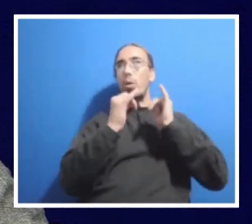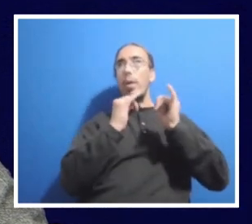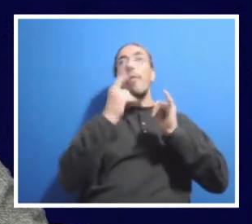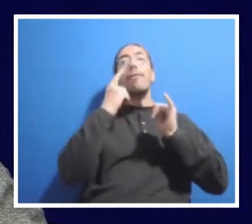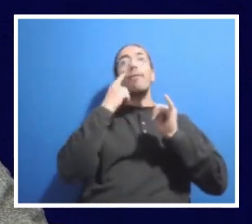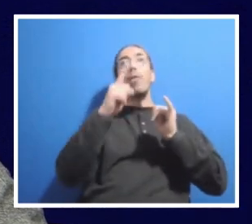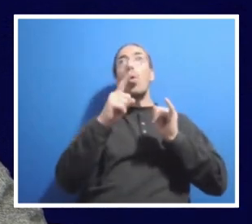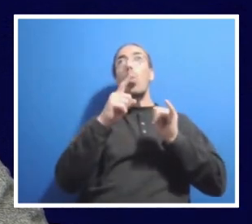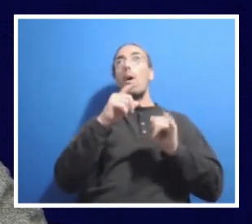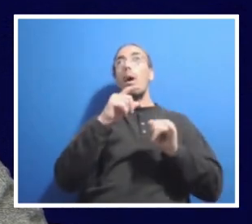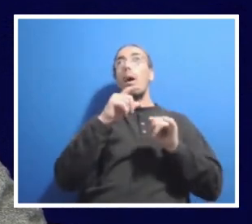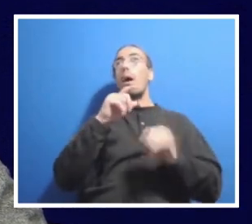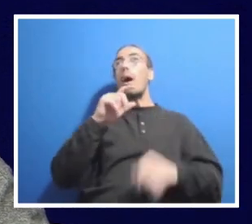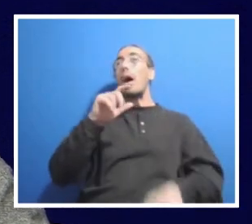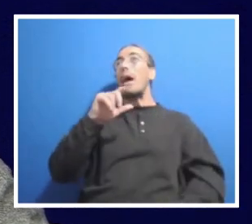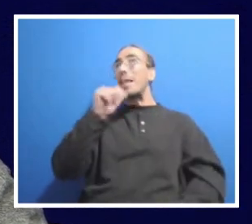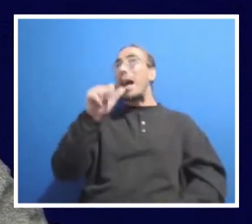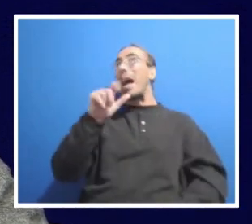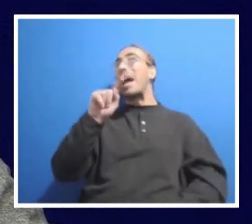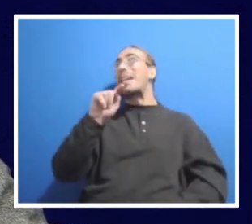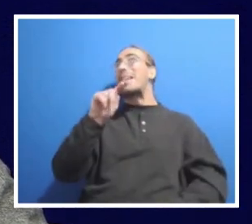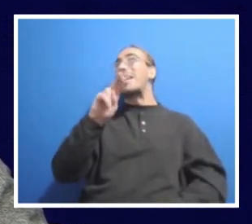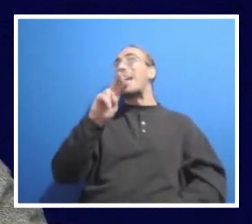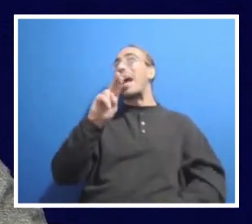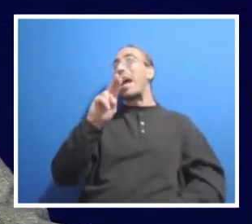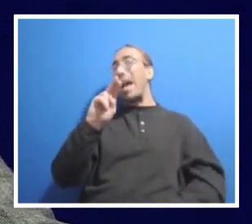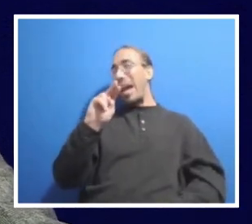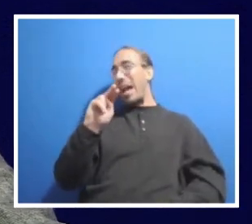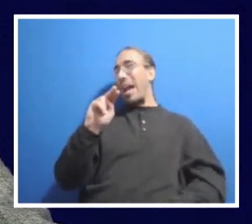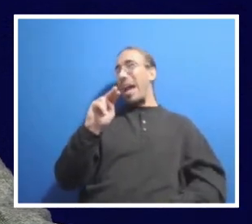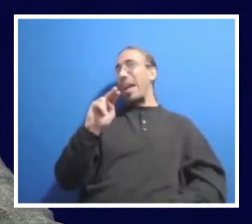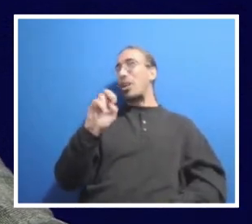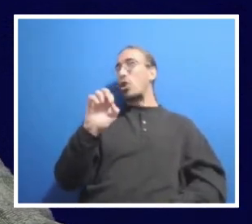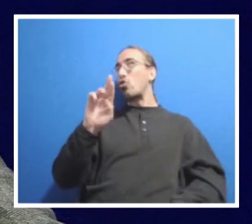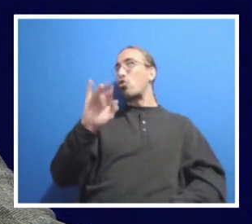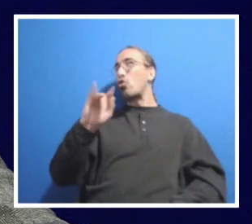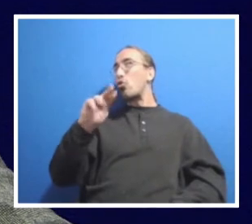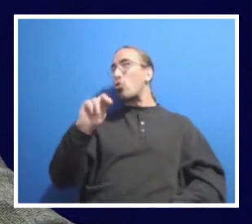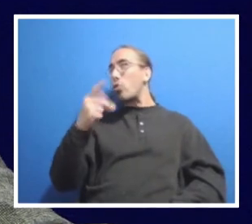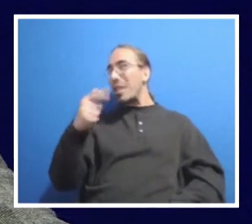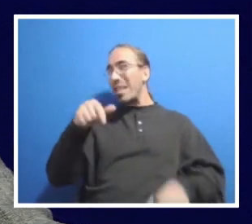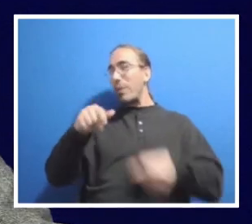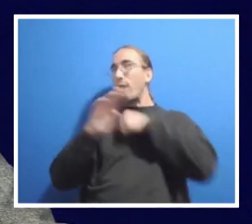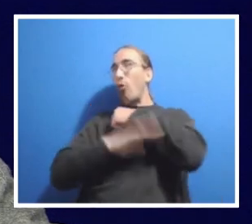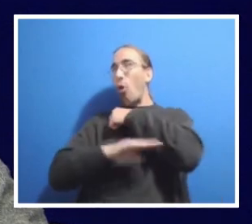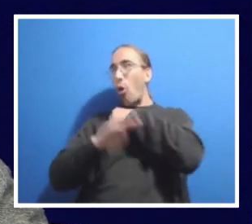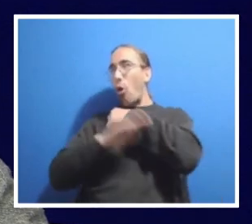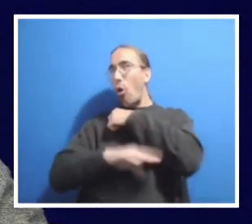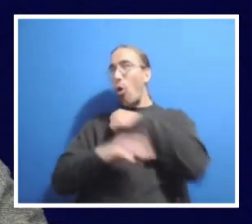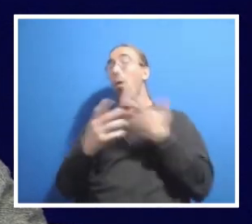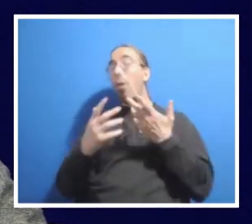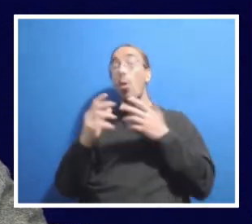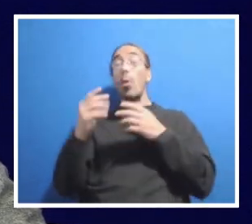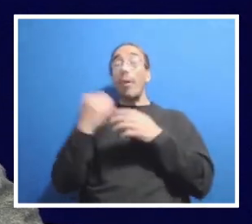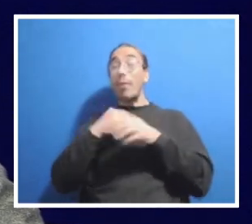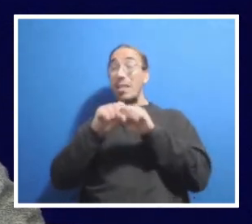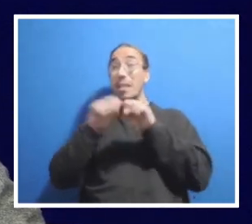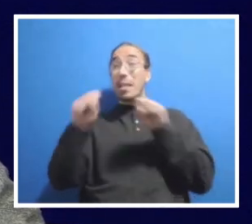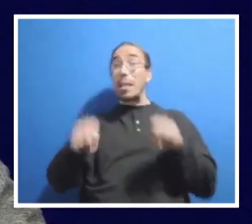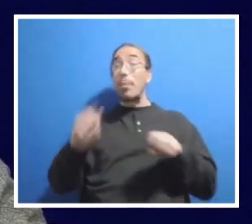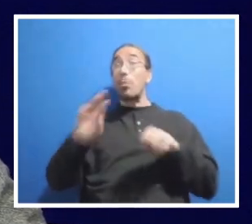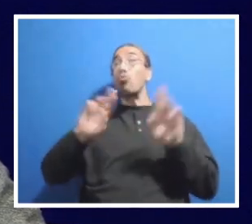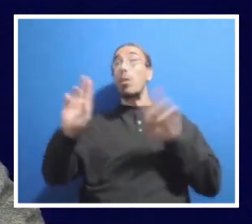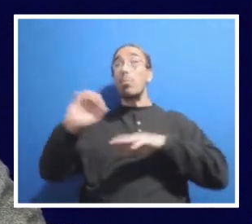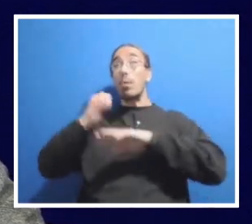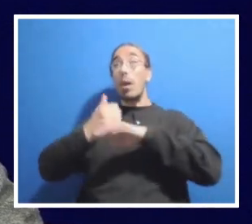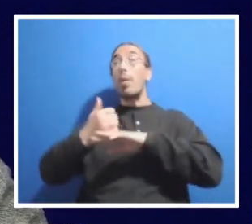faculty who are going to be teaching this fall. We very quickly built up a system so we could have all of those positions submitted for exception.